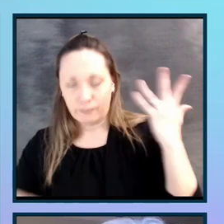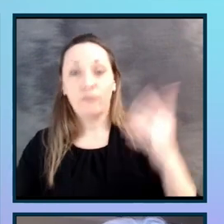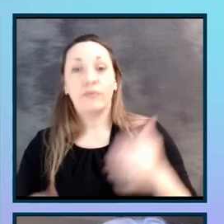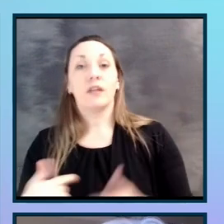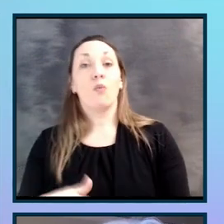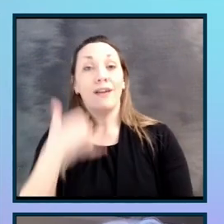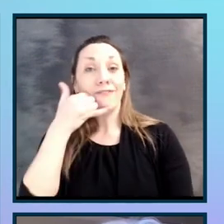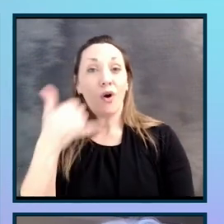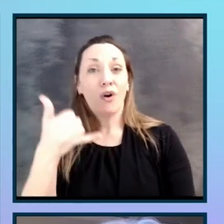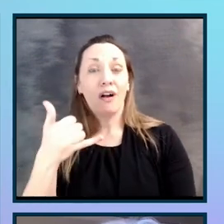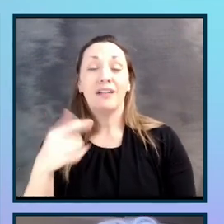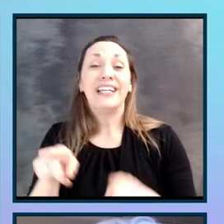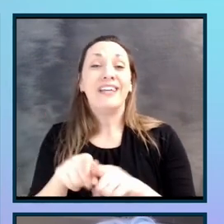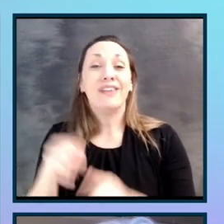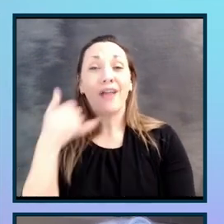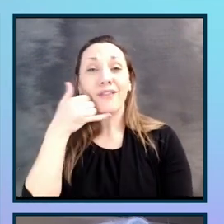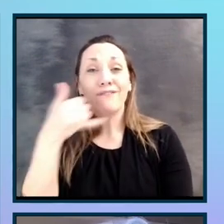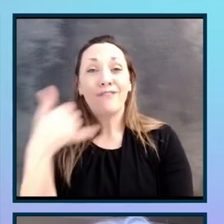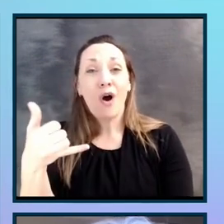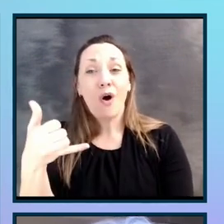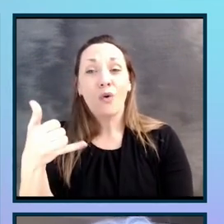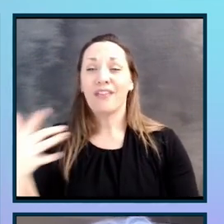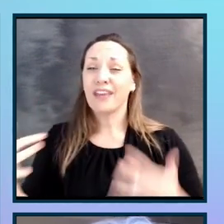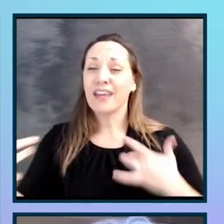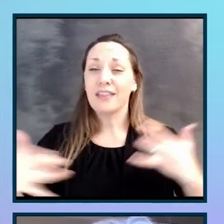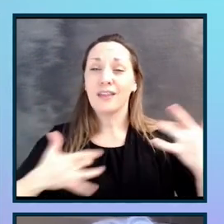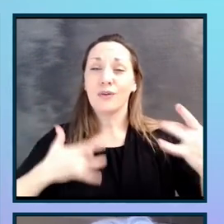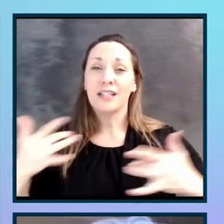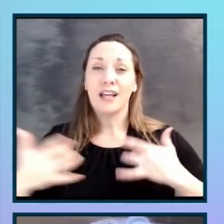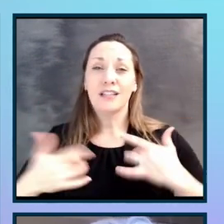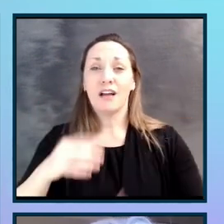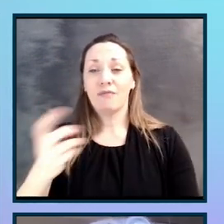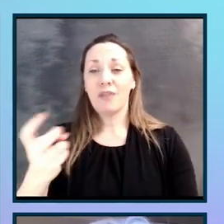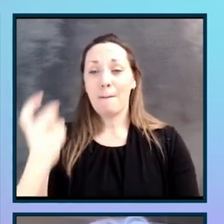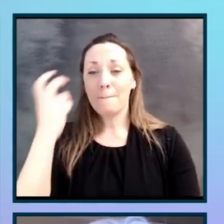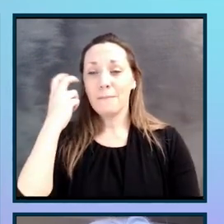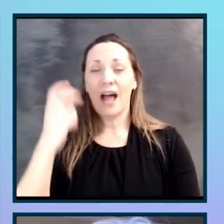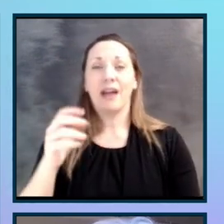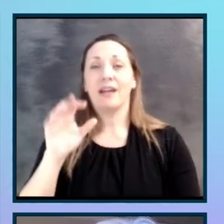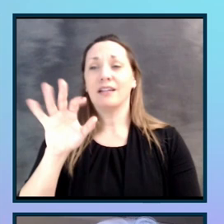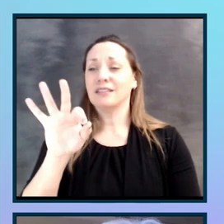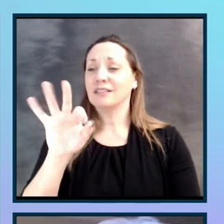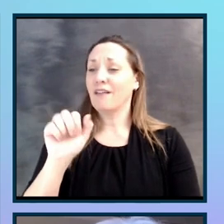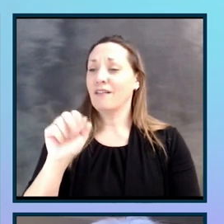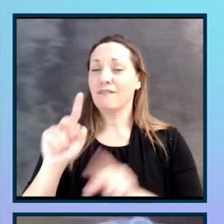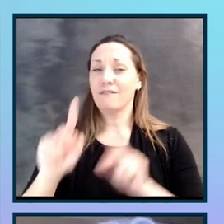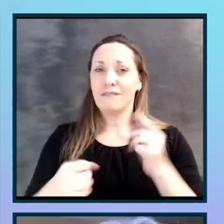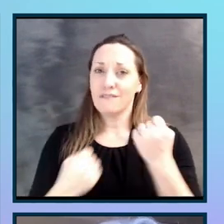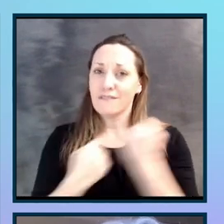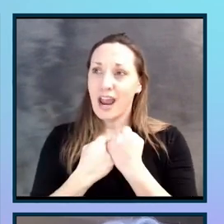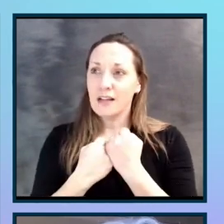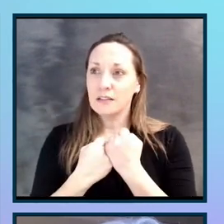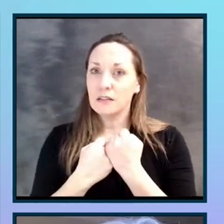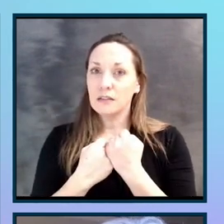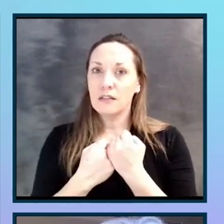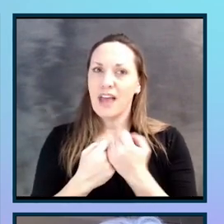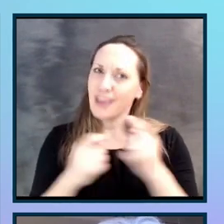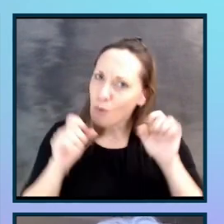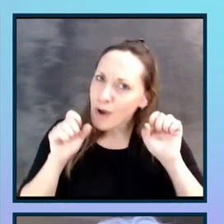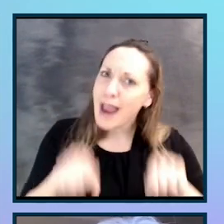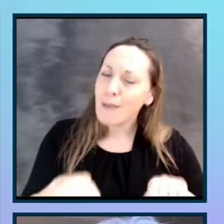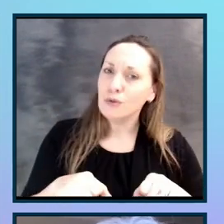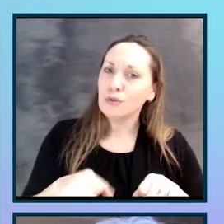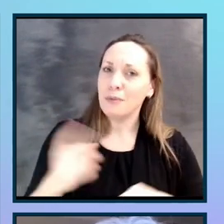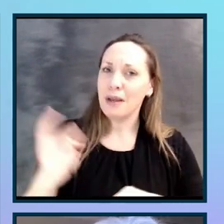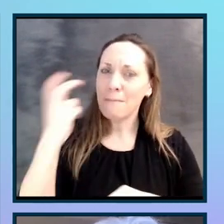even on the phone, the enthusiasm of the blind fans was so palpable. And they got to be blind fans. They didn't have to